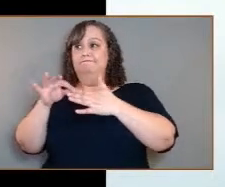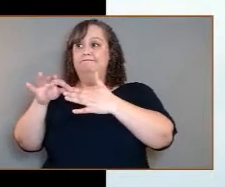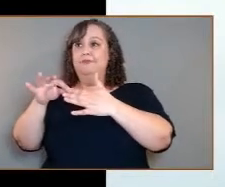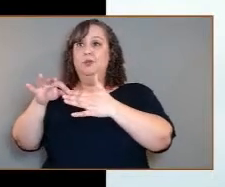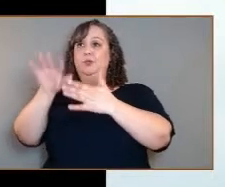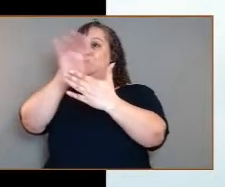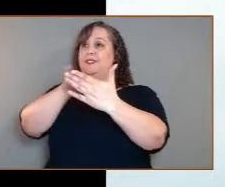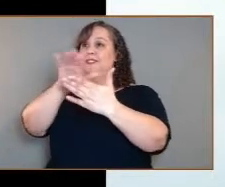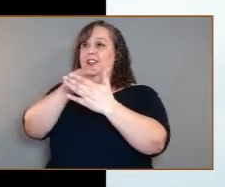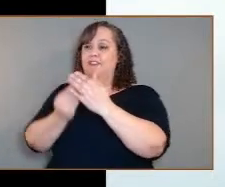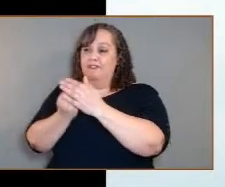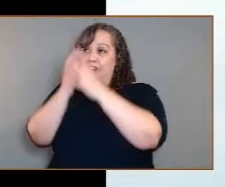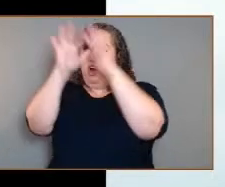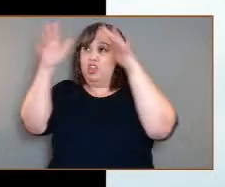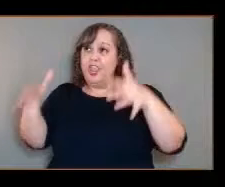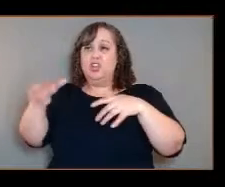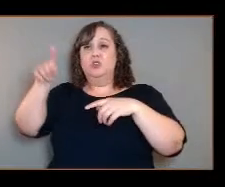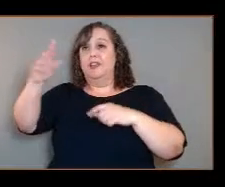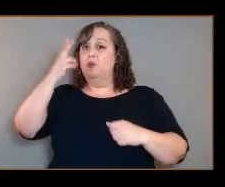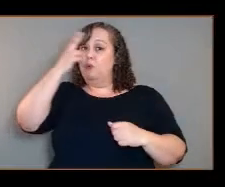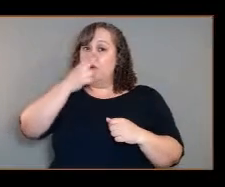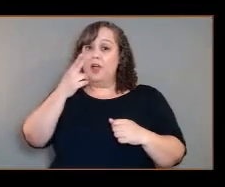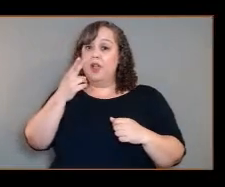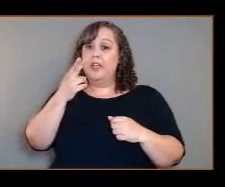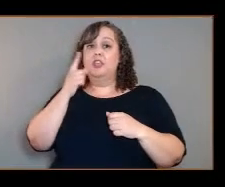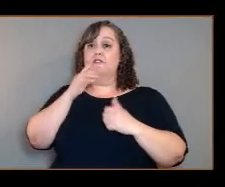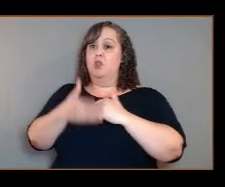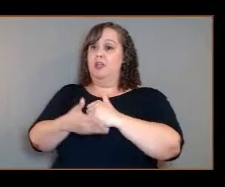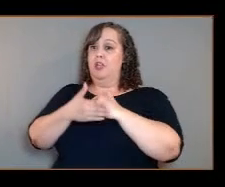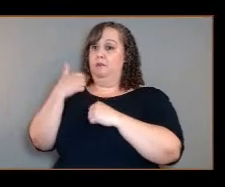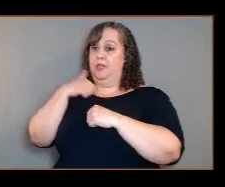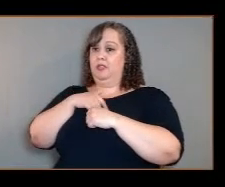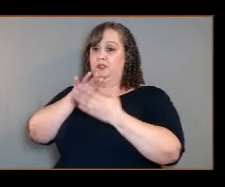as a means to learn about volcanoes on Earth.